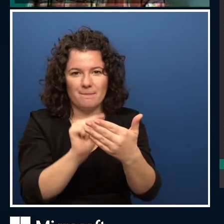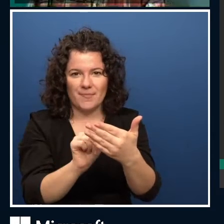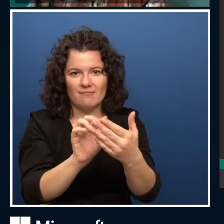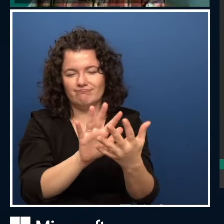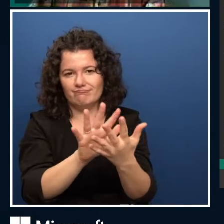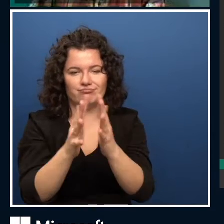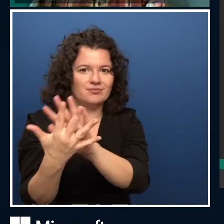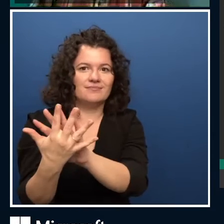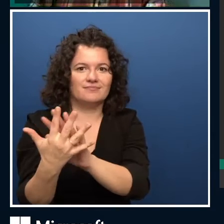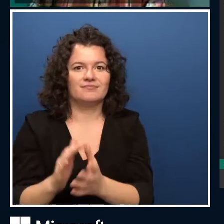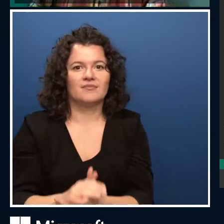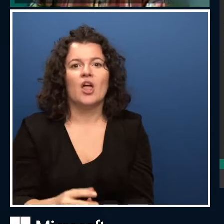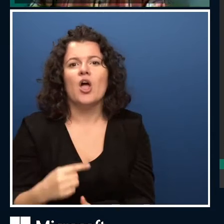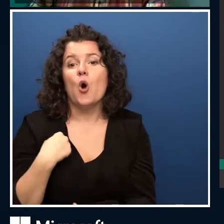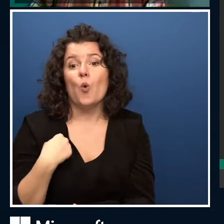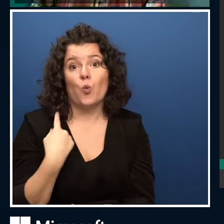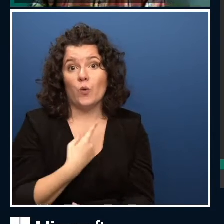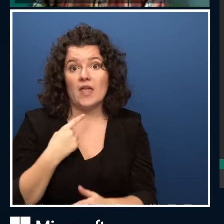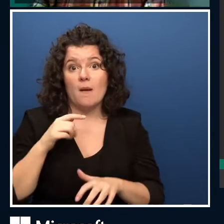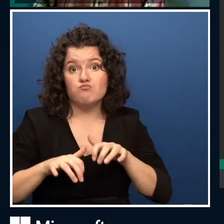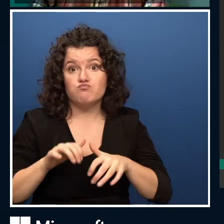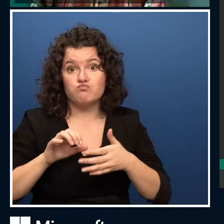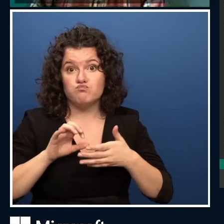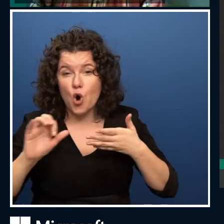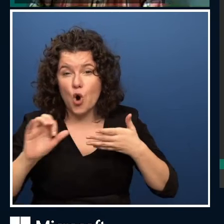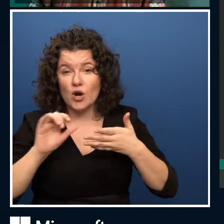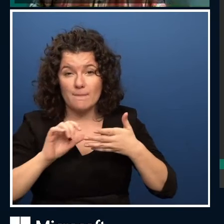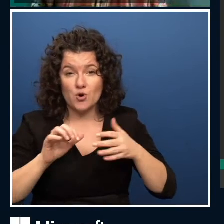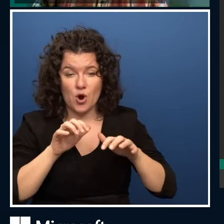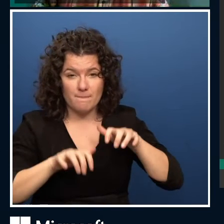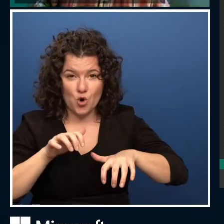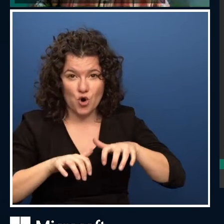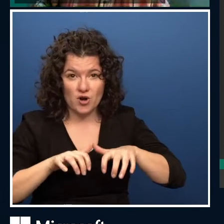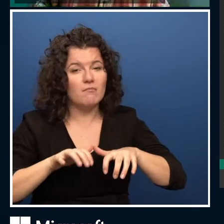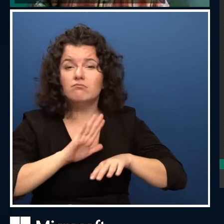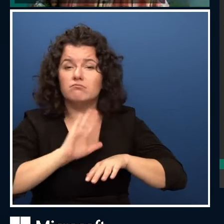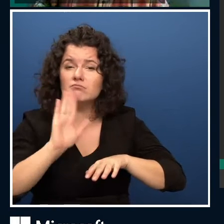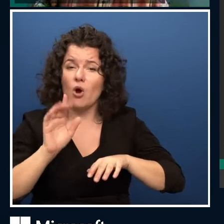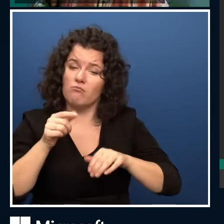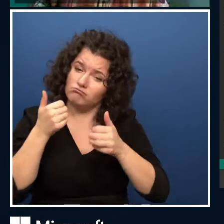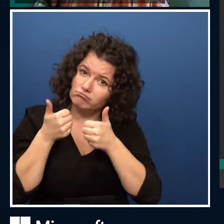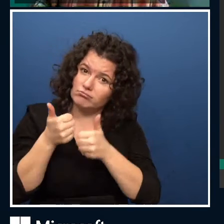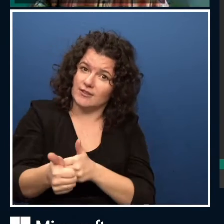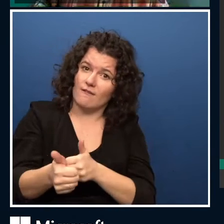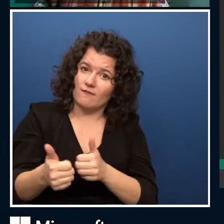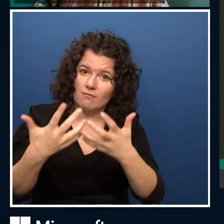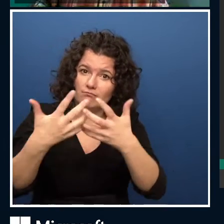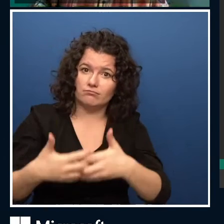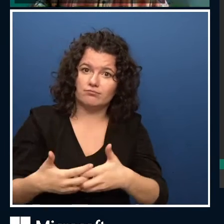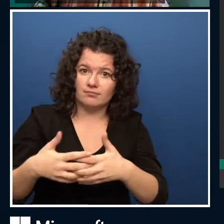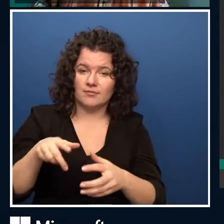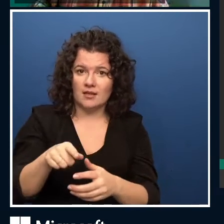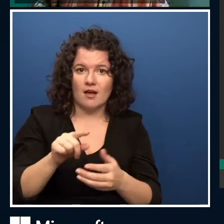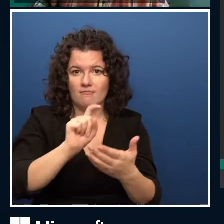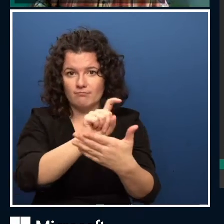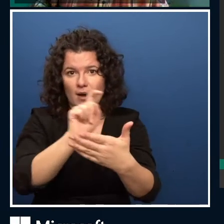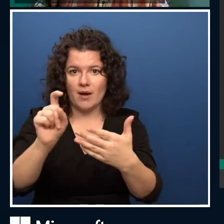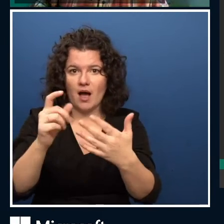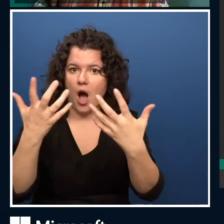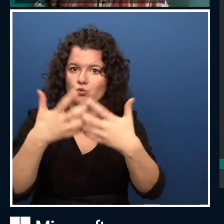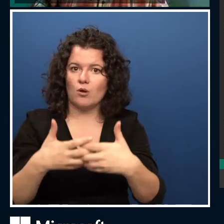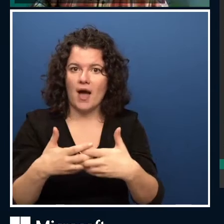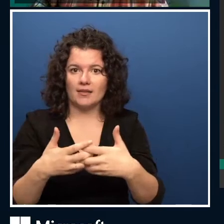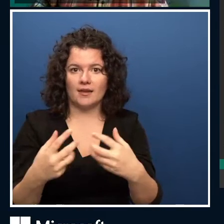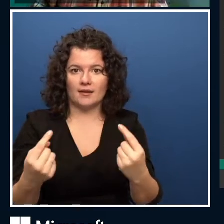before. Now we just go through all images one by one. We call cognitive services and extract their